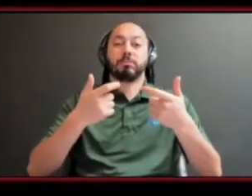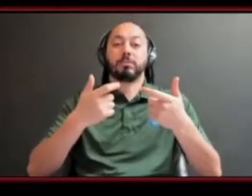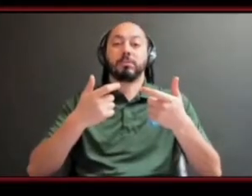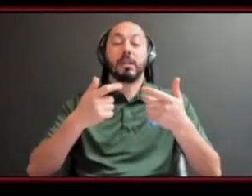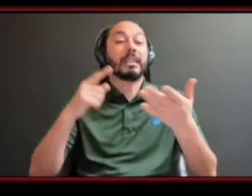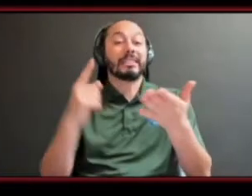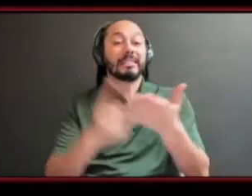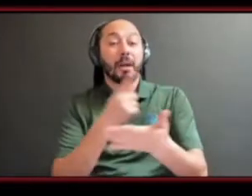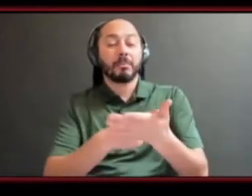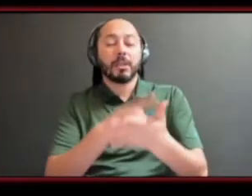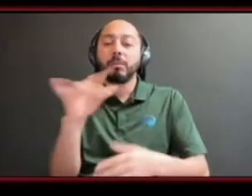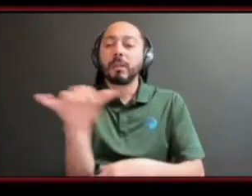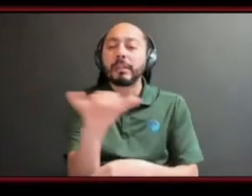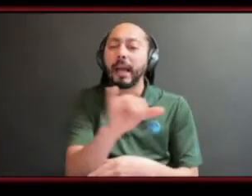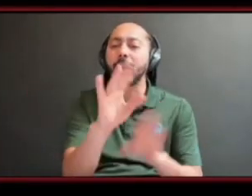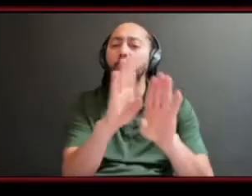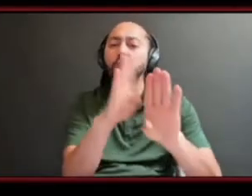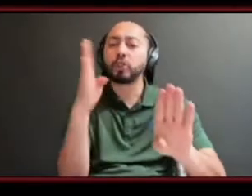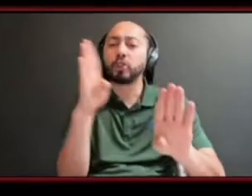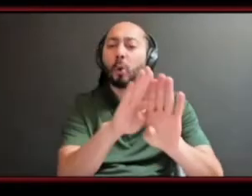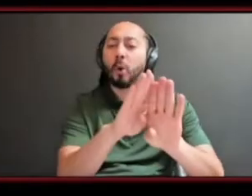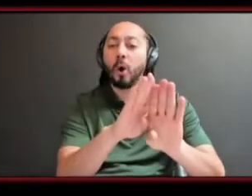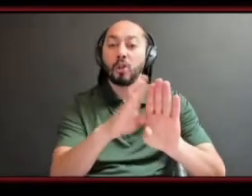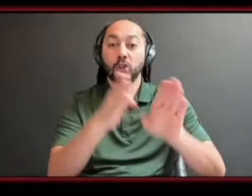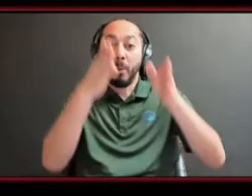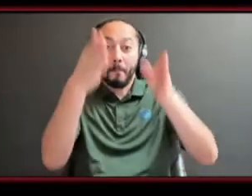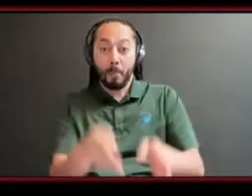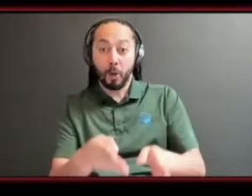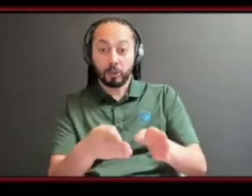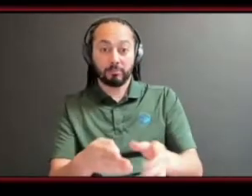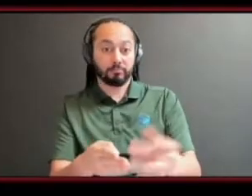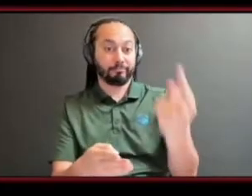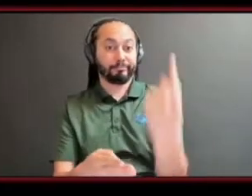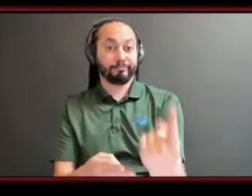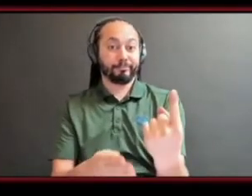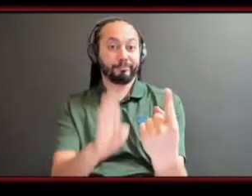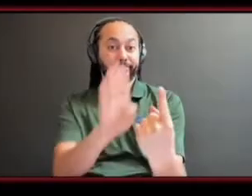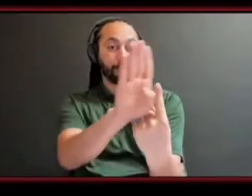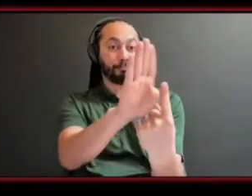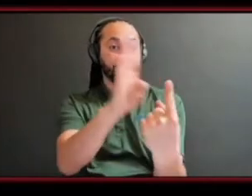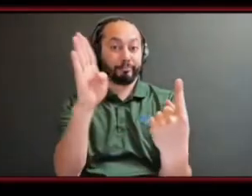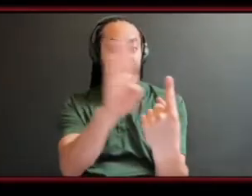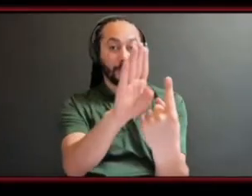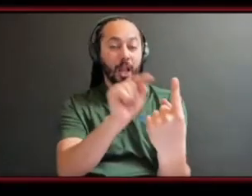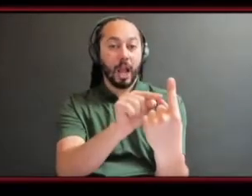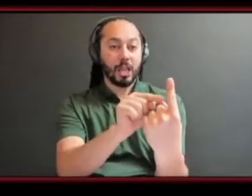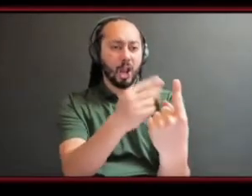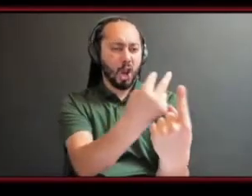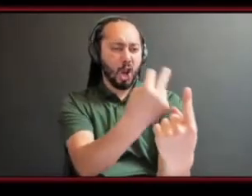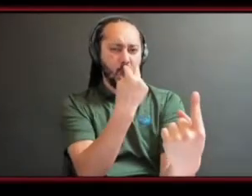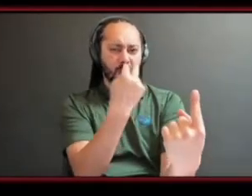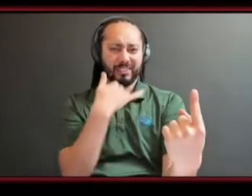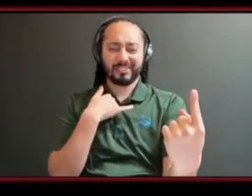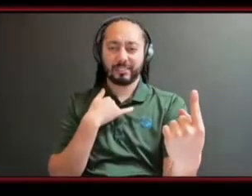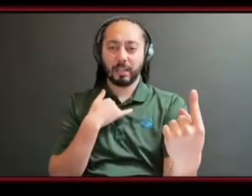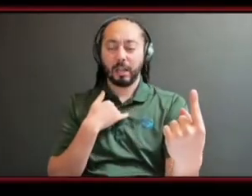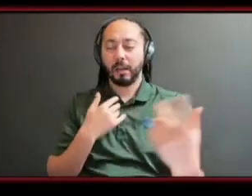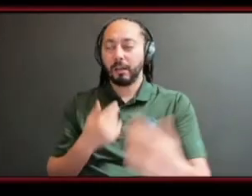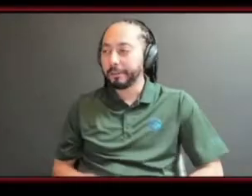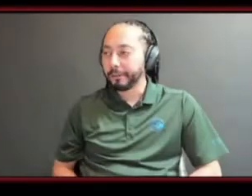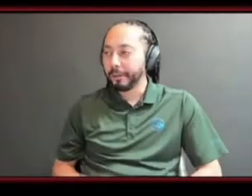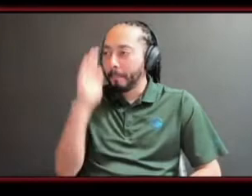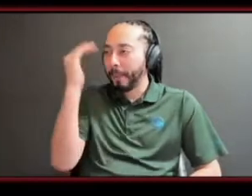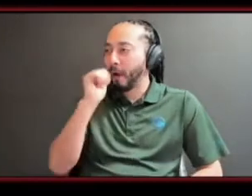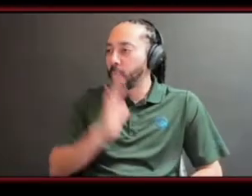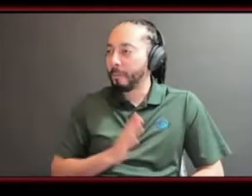whether they open it or not the gatekeeper they just see a black woman and for me that really has taken me